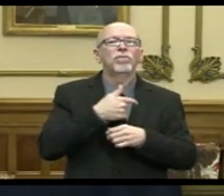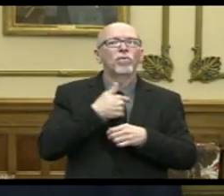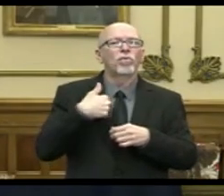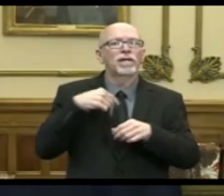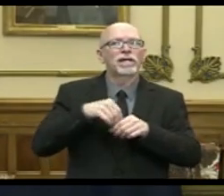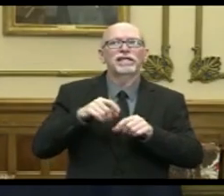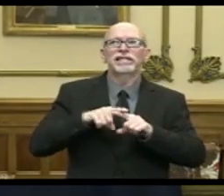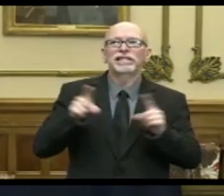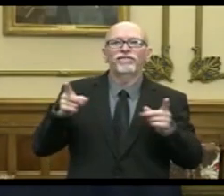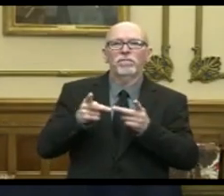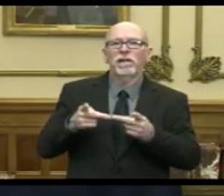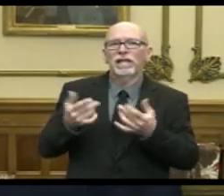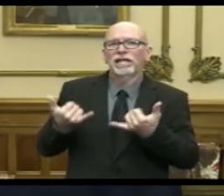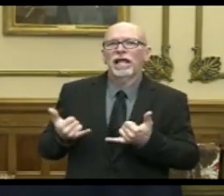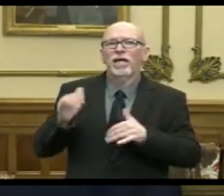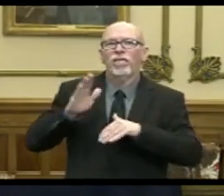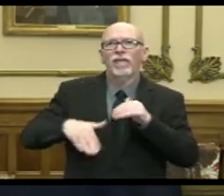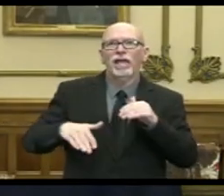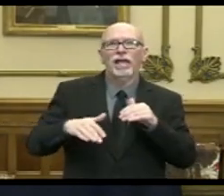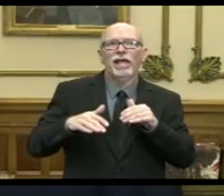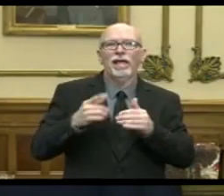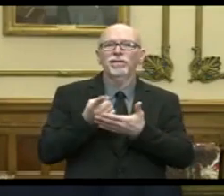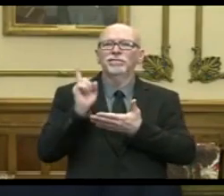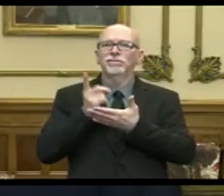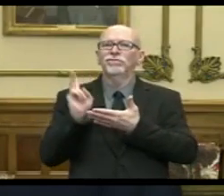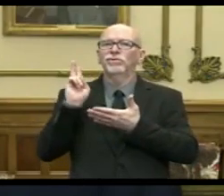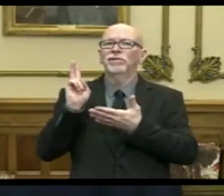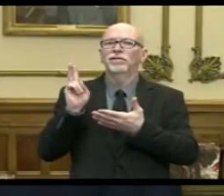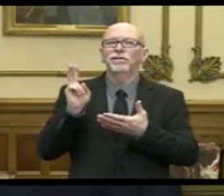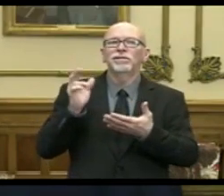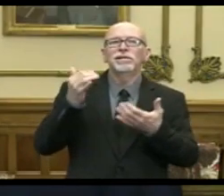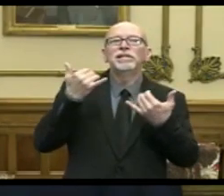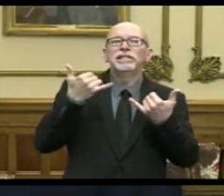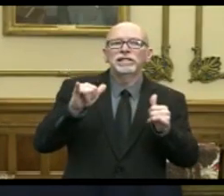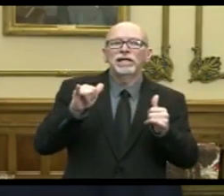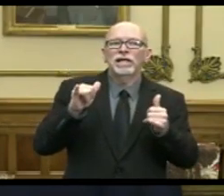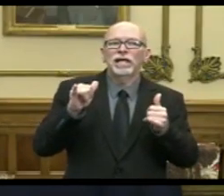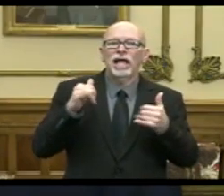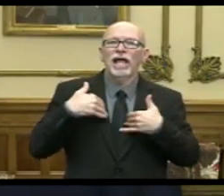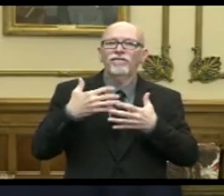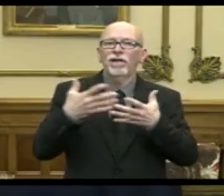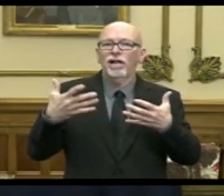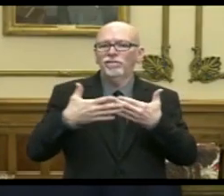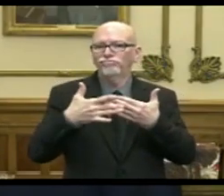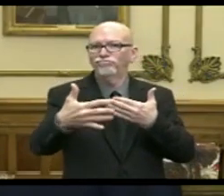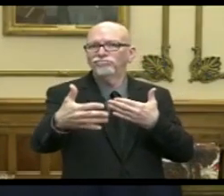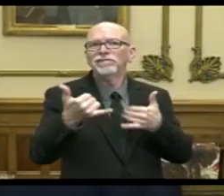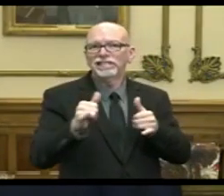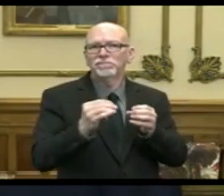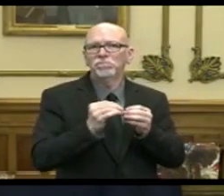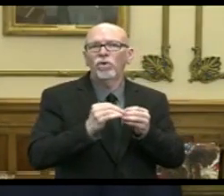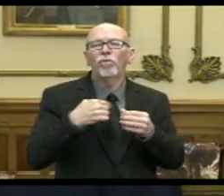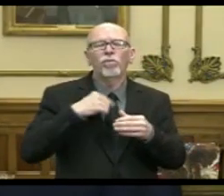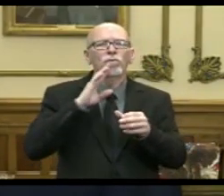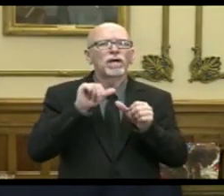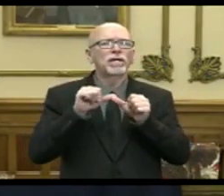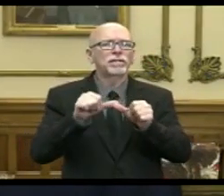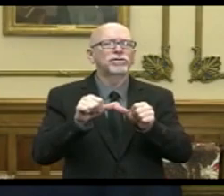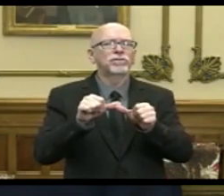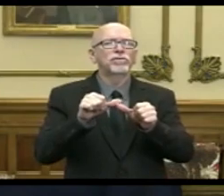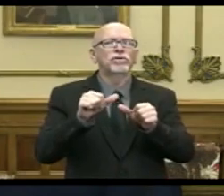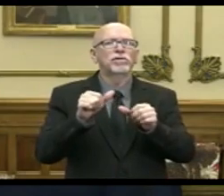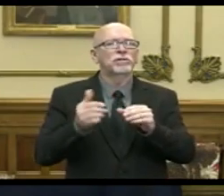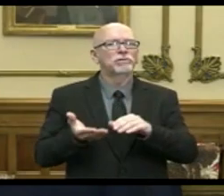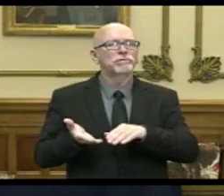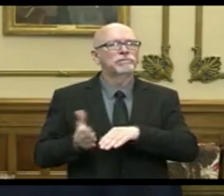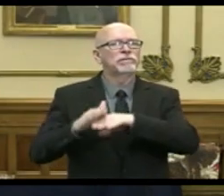in a different position now than we were just weeks ago. Still have a lot of days ahead. And we'll continue to dial up and